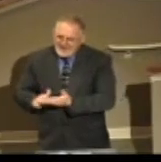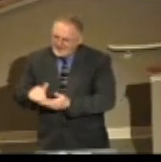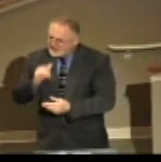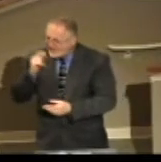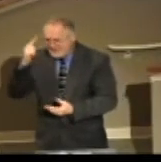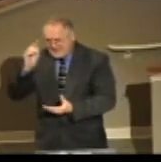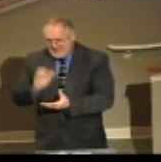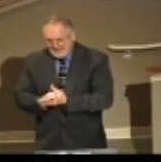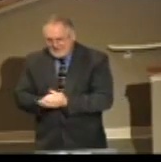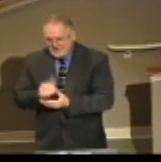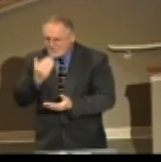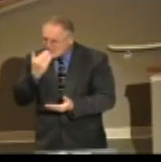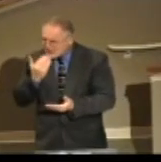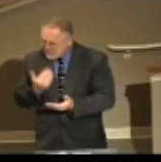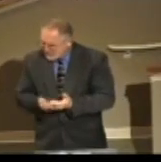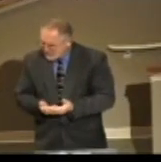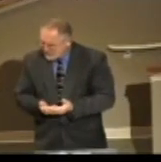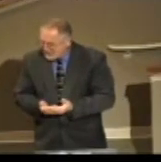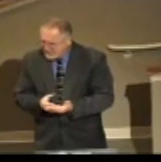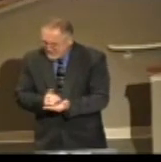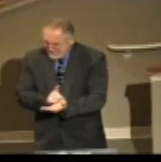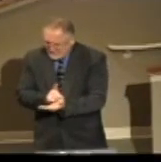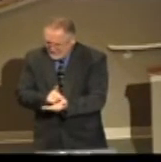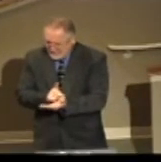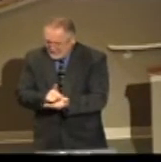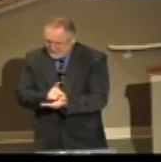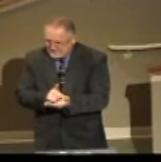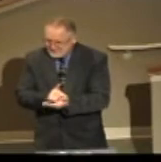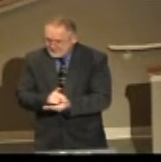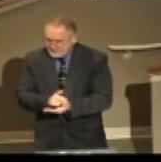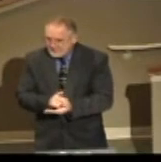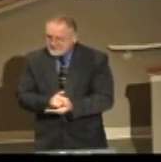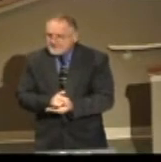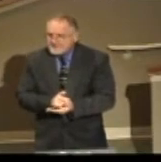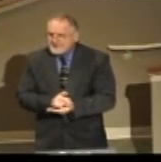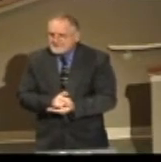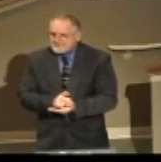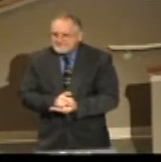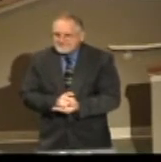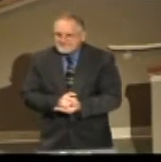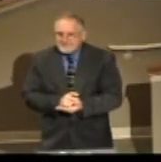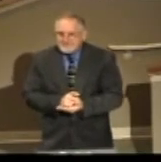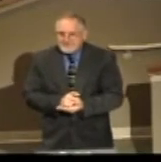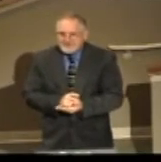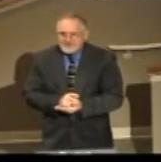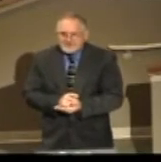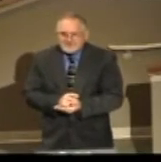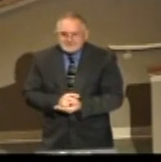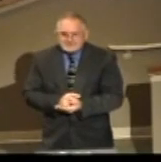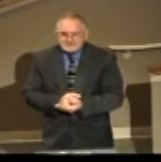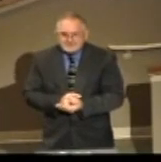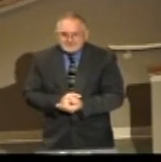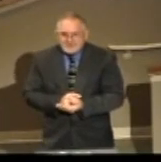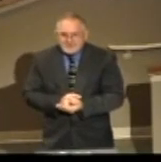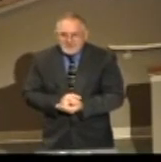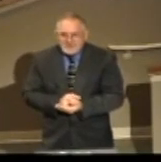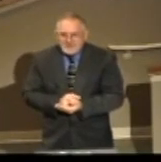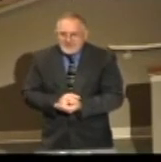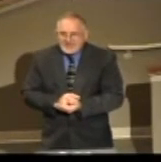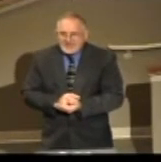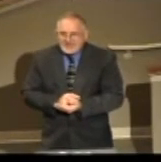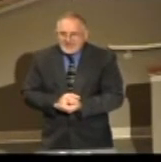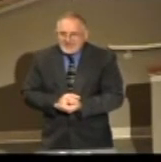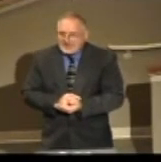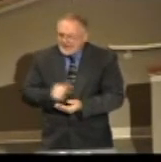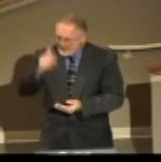roar? Can you hear me okay? Is there a little roar in it? Is everything okay? Can you hear me in back? Michael, can you hear me? Okay, good. And Mr. Sweeney